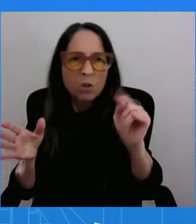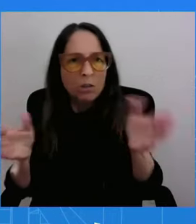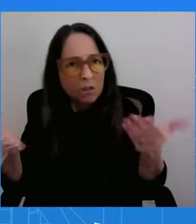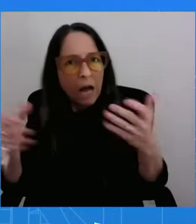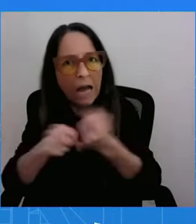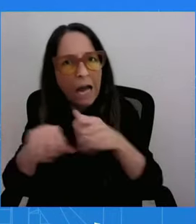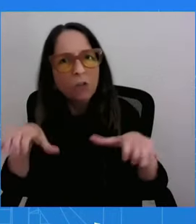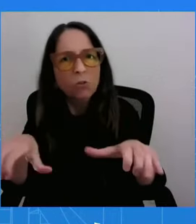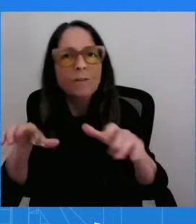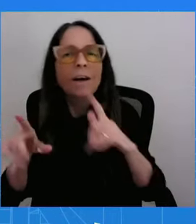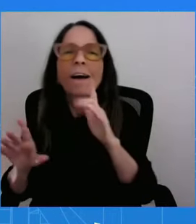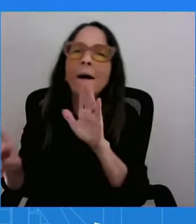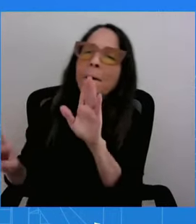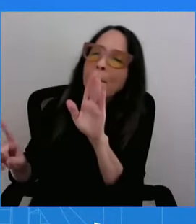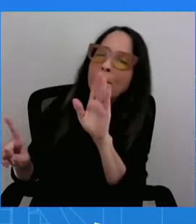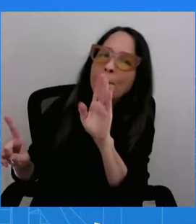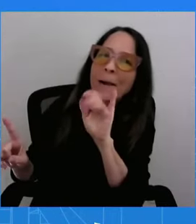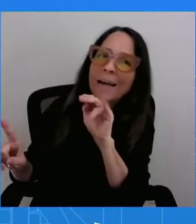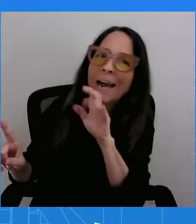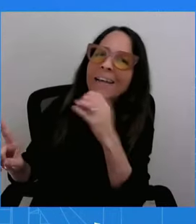yeah, that's what we're here for, clearly.